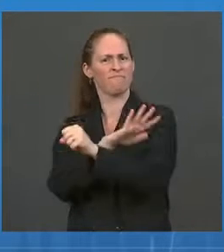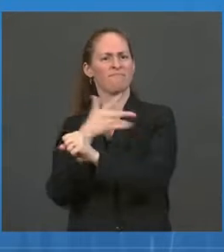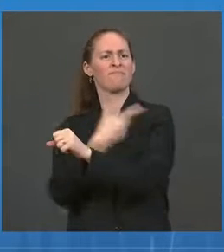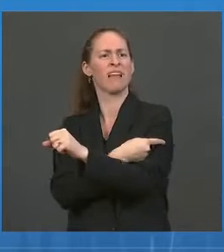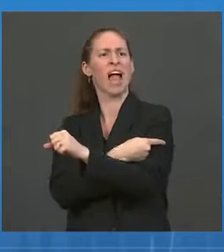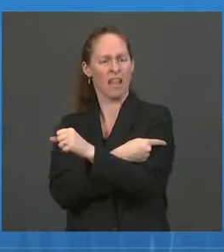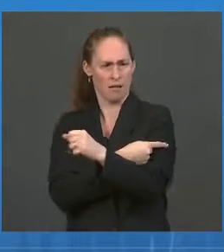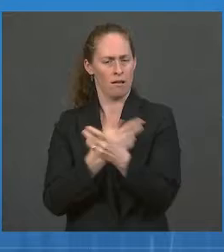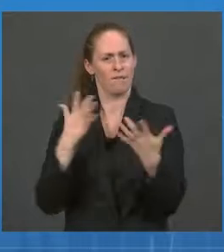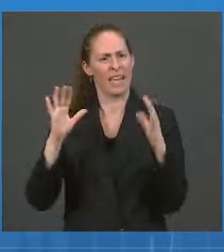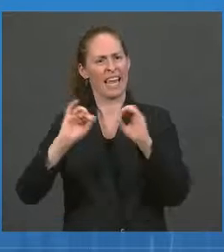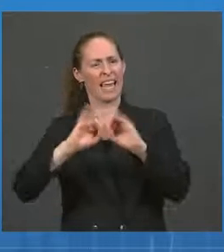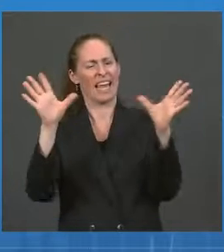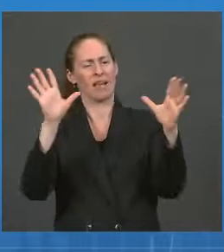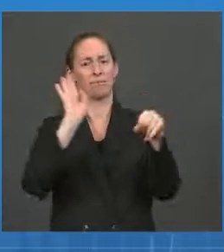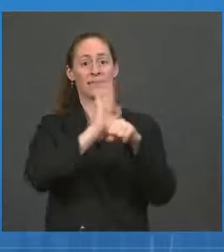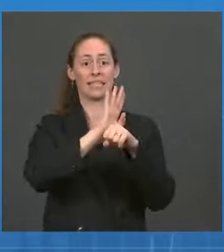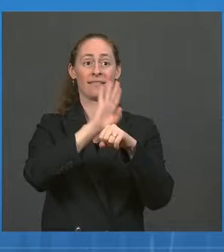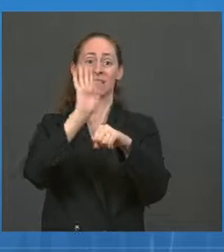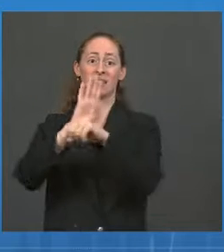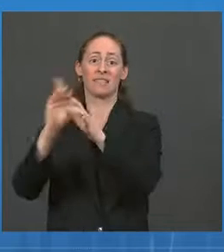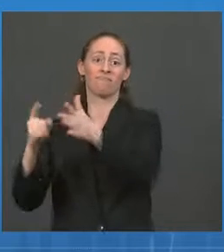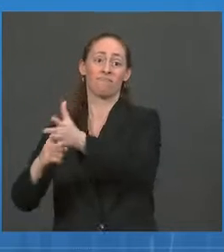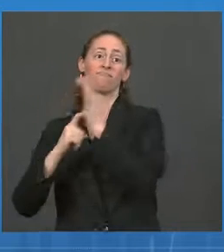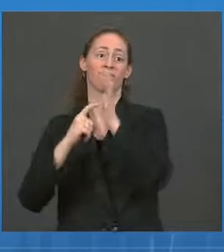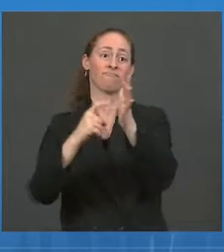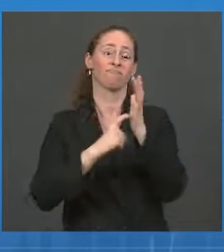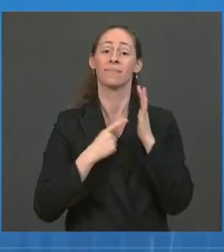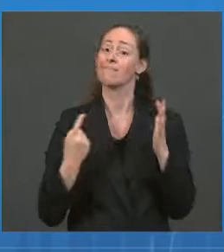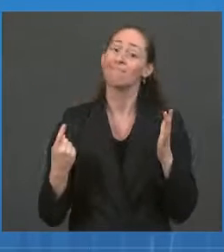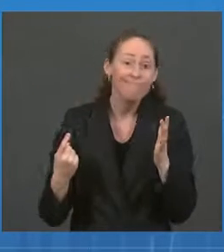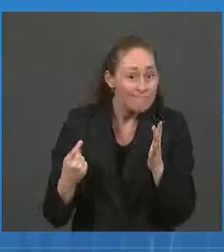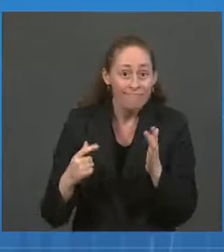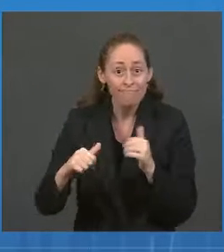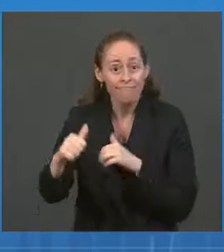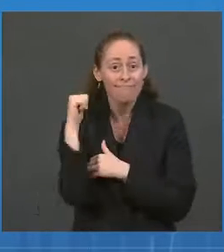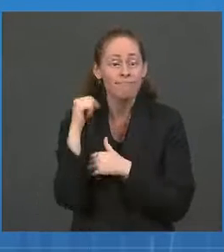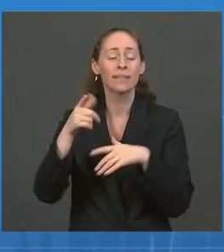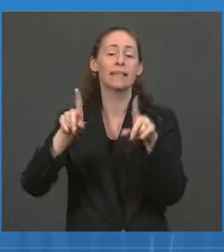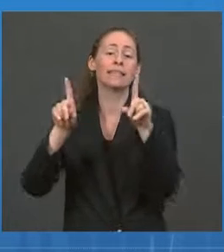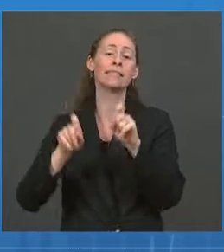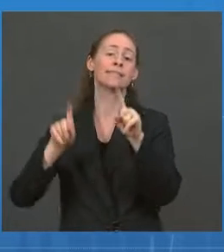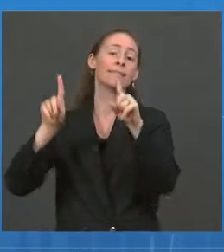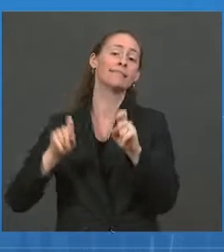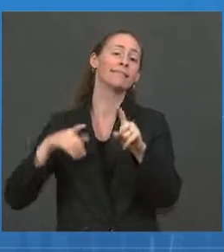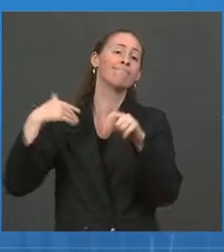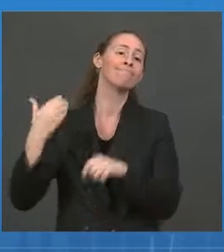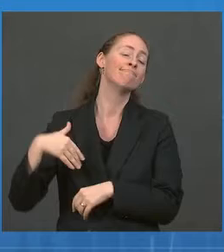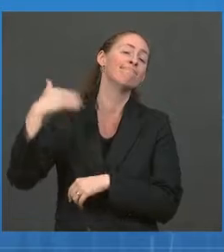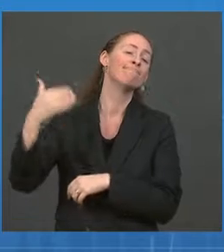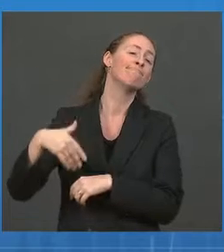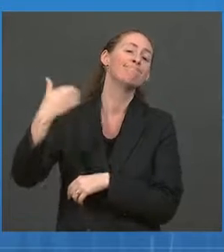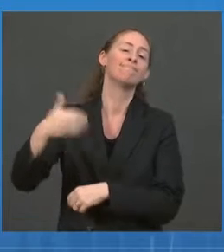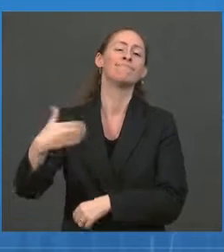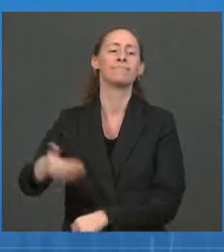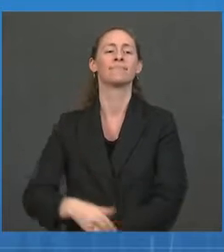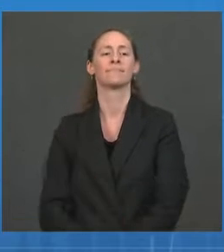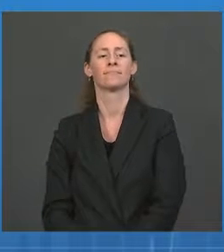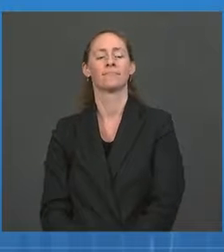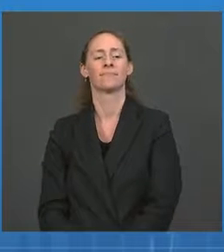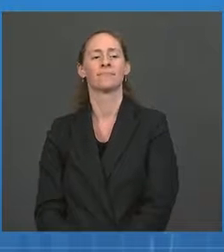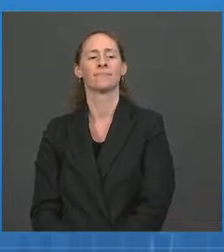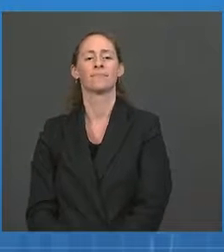vaccination status or undergo regular testing. And at Rutgers University, the University of Vermont,